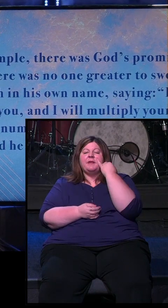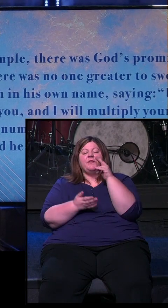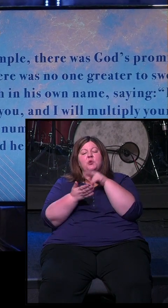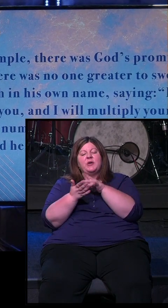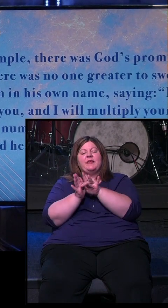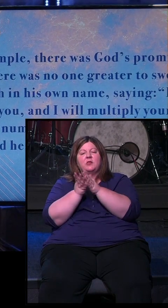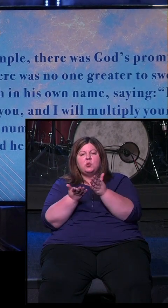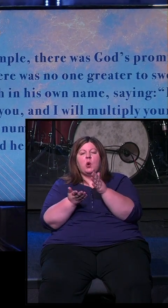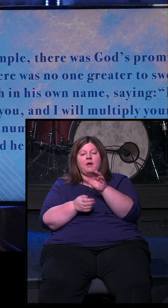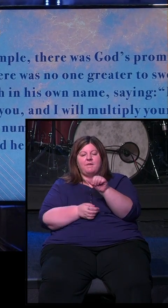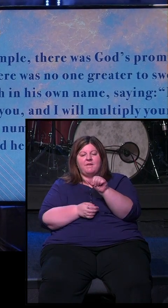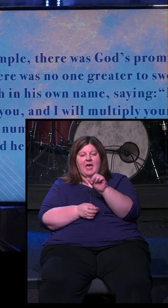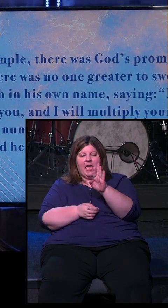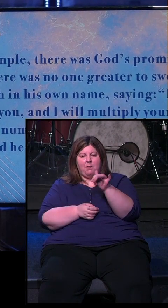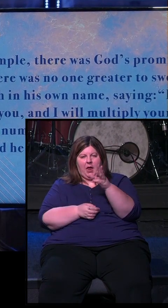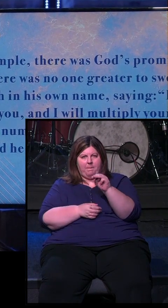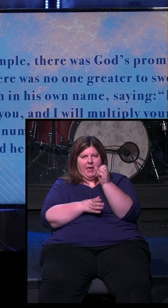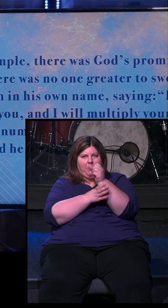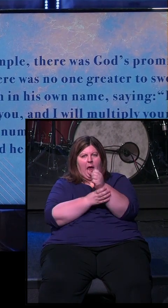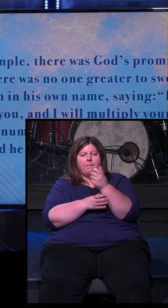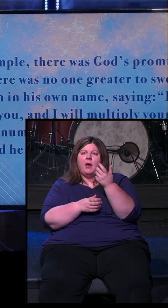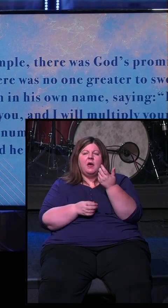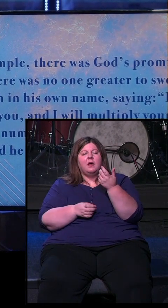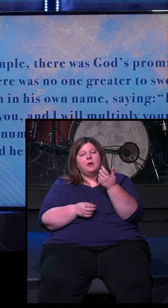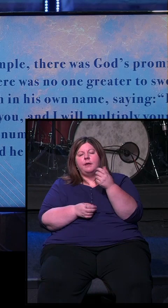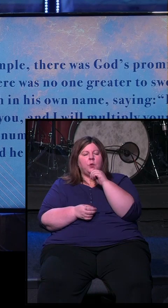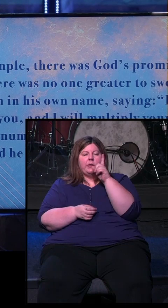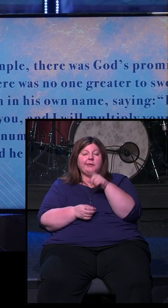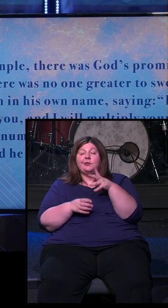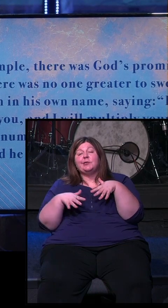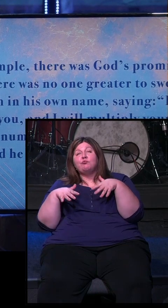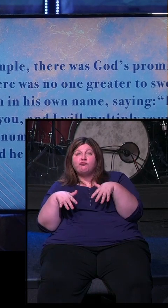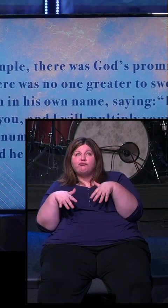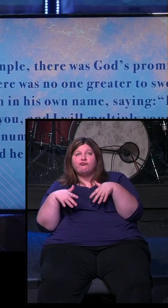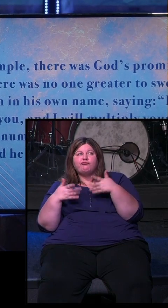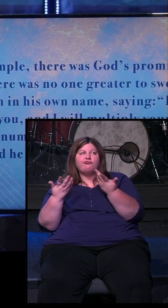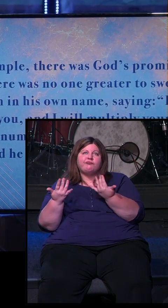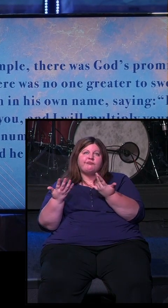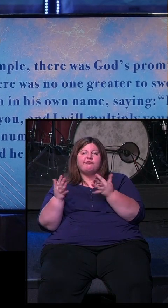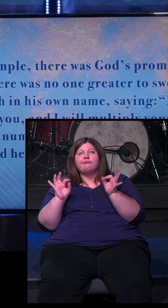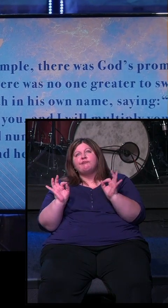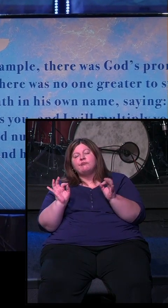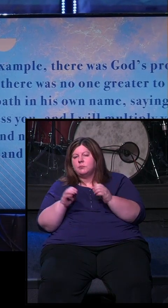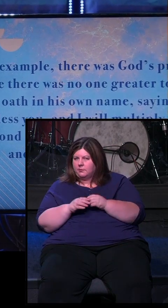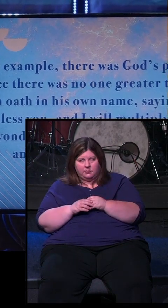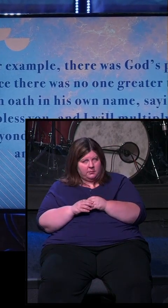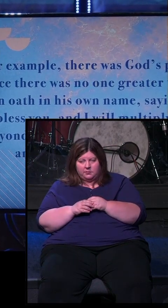actually read the story of Abraham, we're going to look at it here in a moment. What we see is that this wasn't just sort of hanging out, chilling out, relaxing, waiting for God to come through.